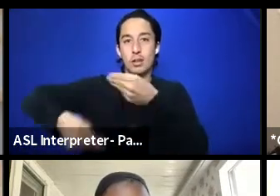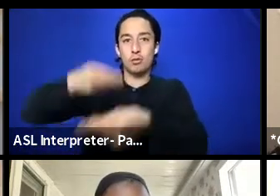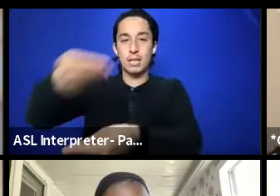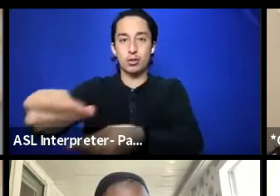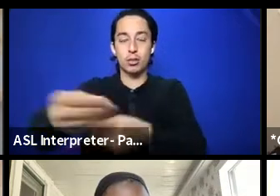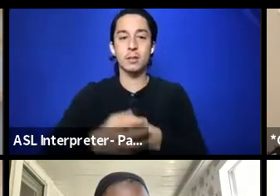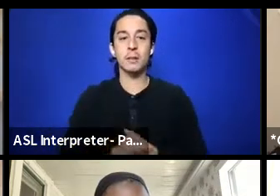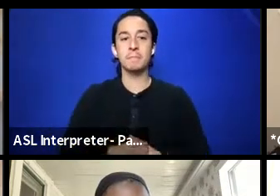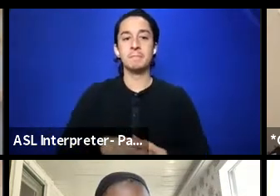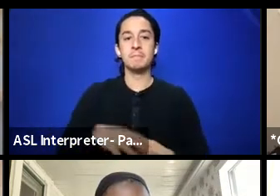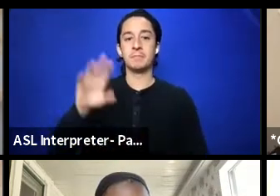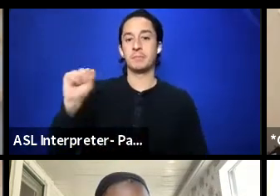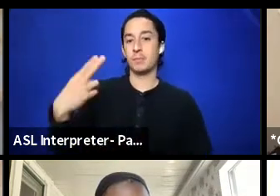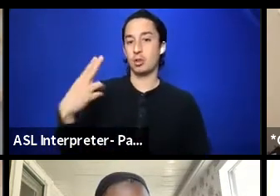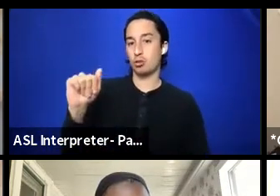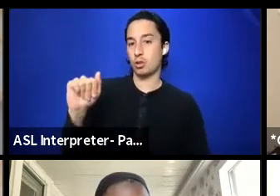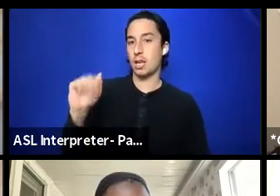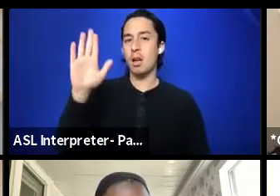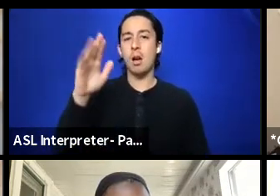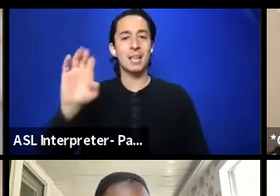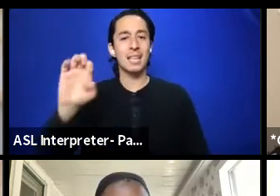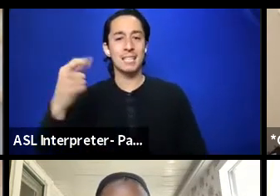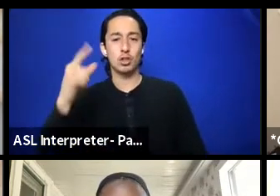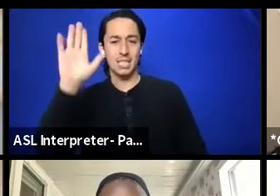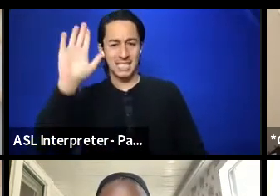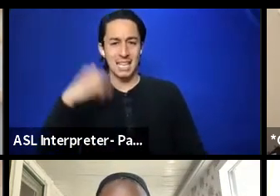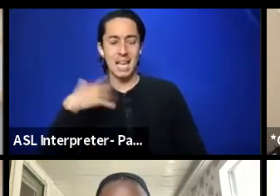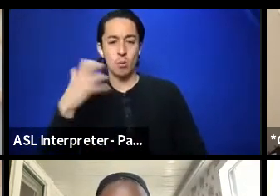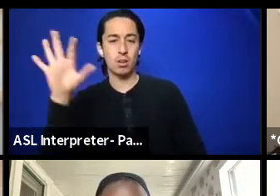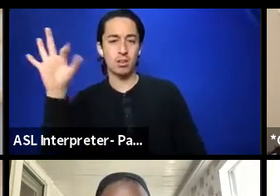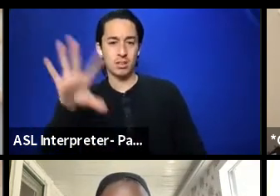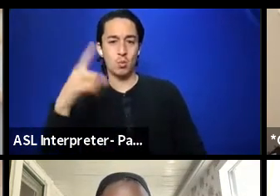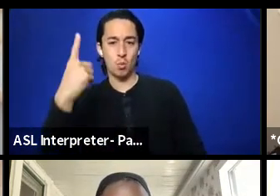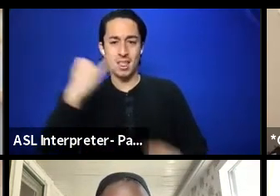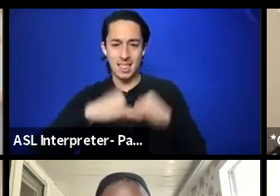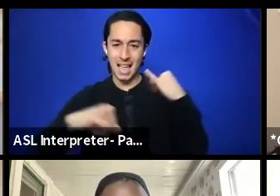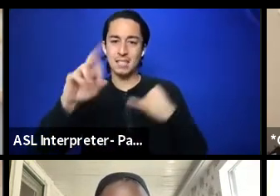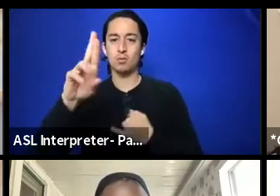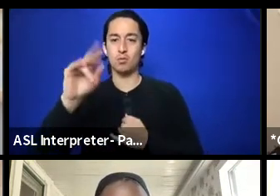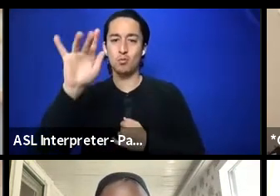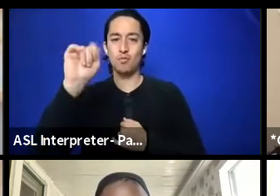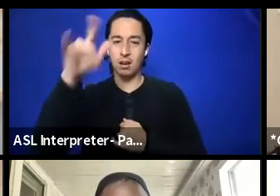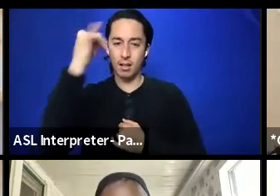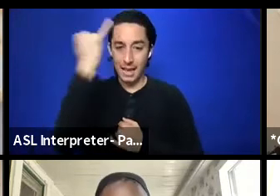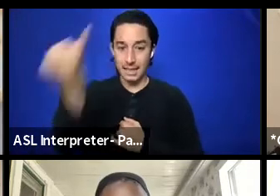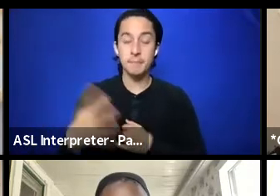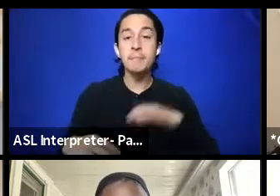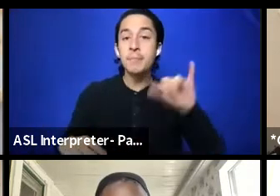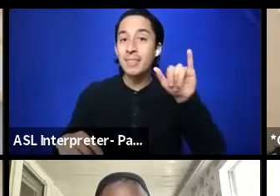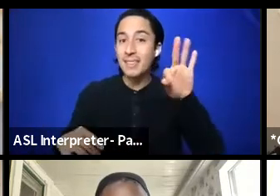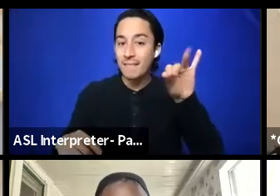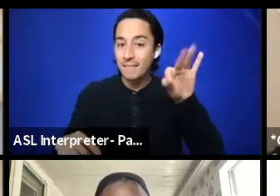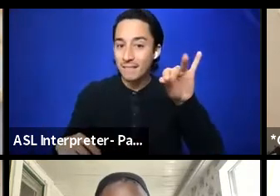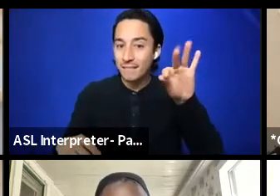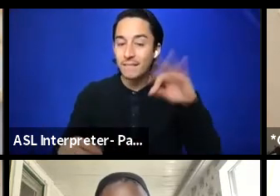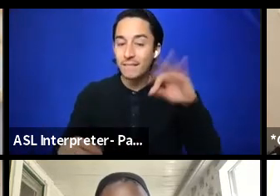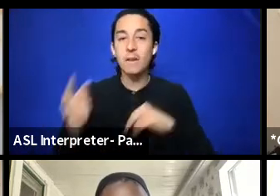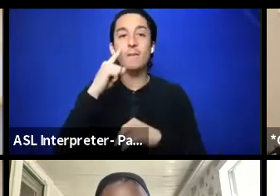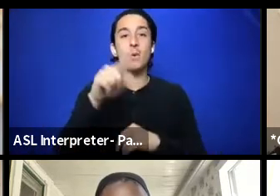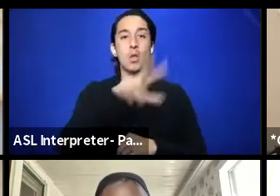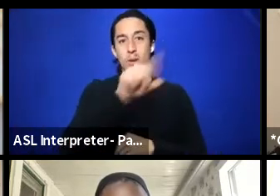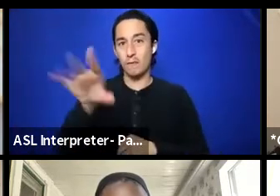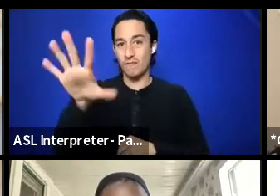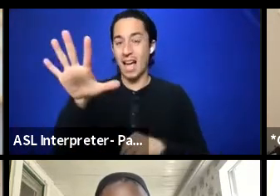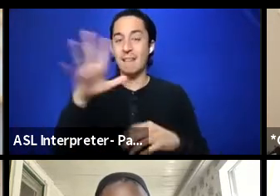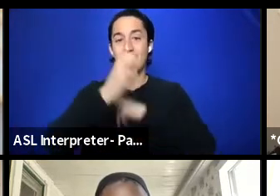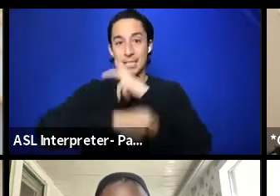want to throw one other radical, radical idea out there. What if for three to five years,